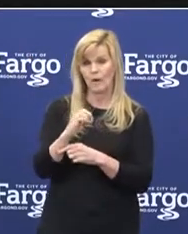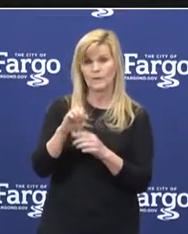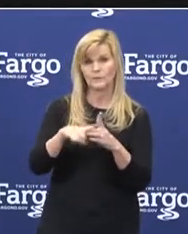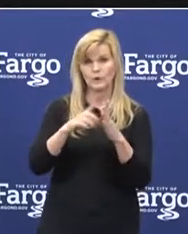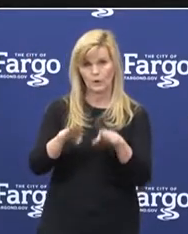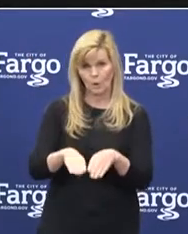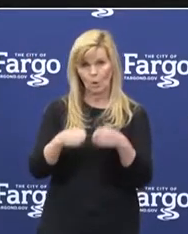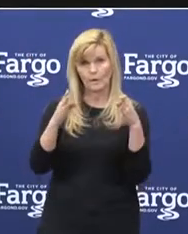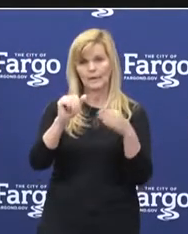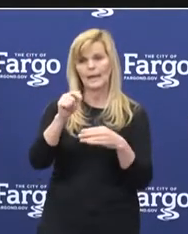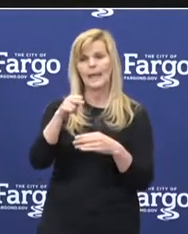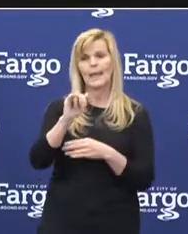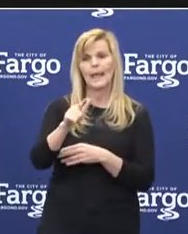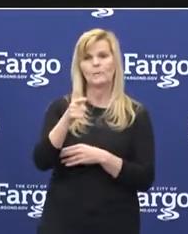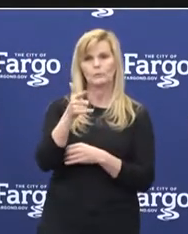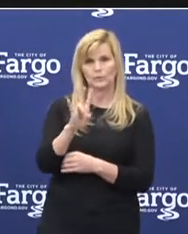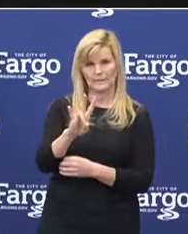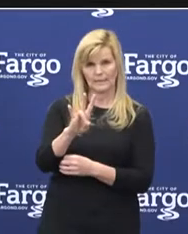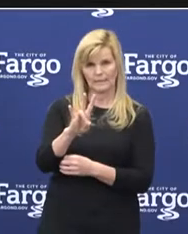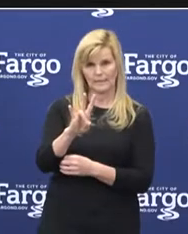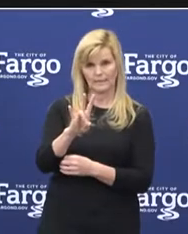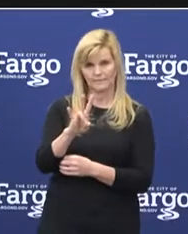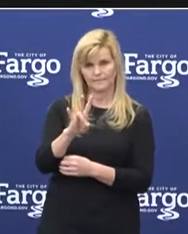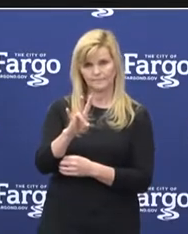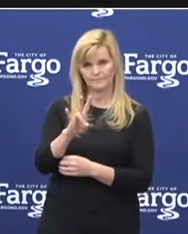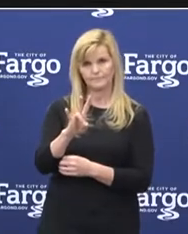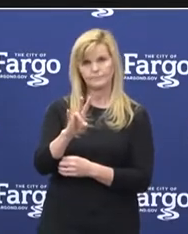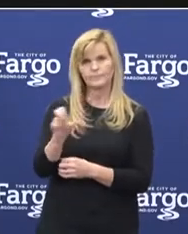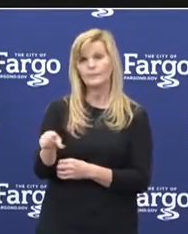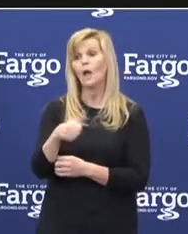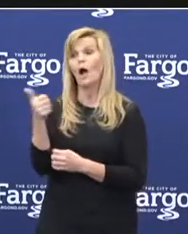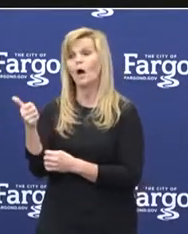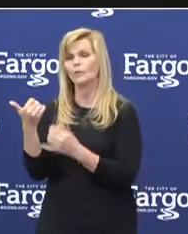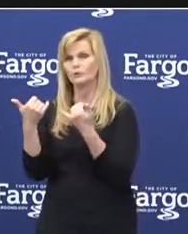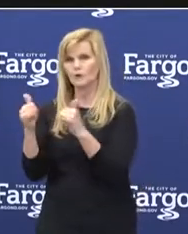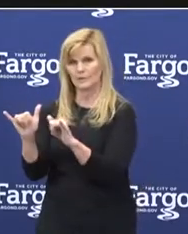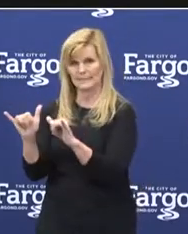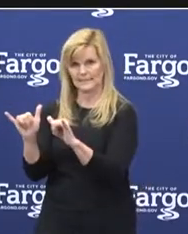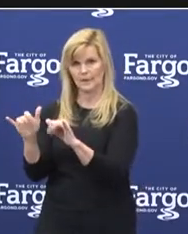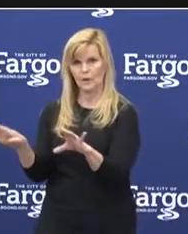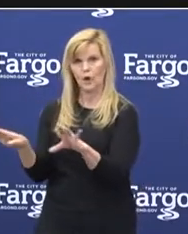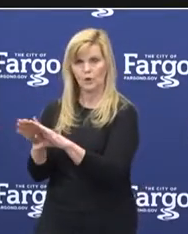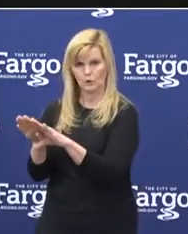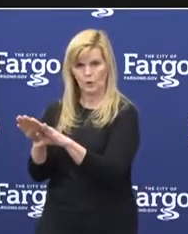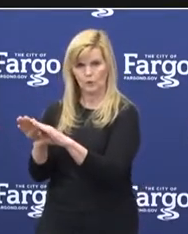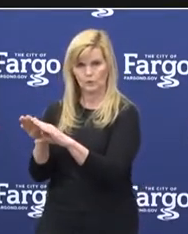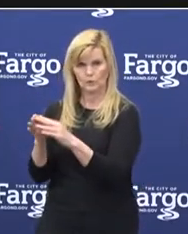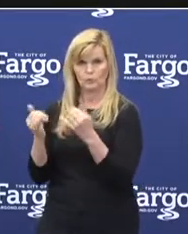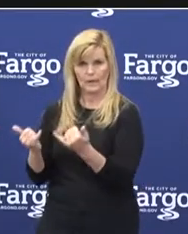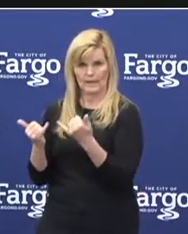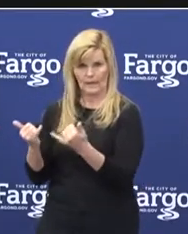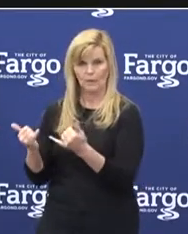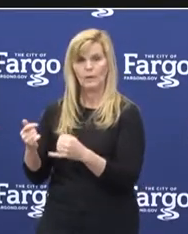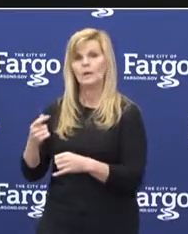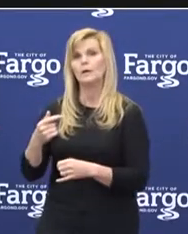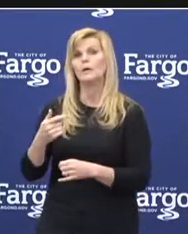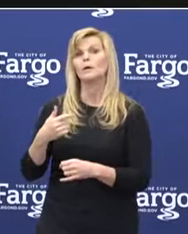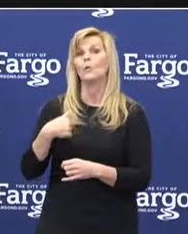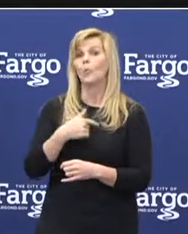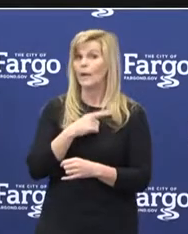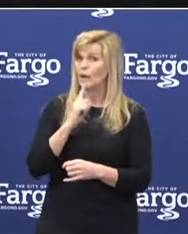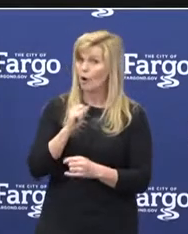April 27th, and others are still remaining closed at this time. But we are asking